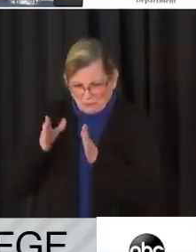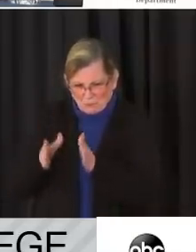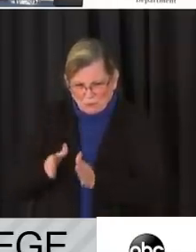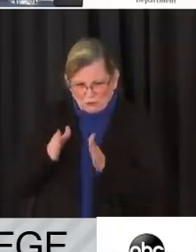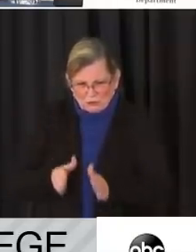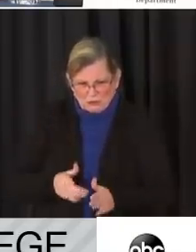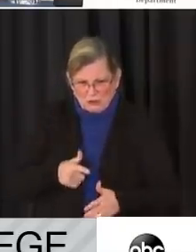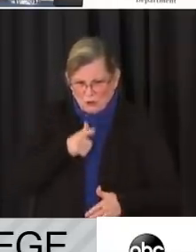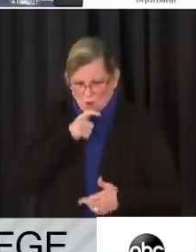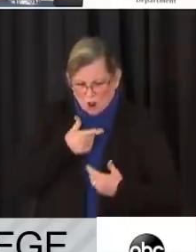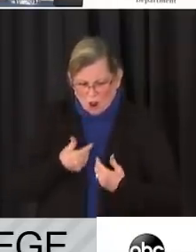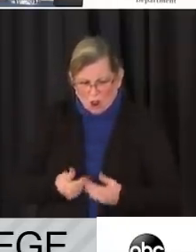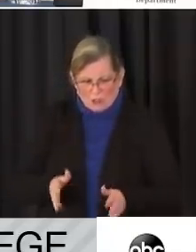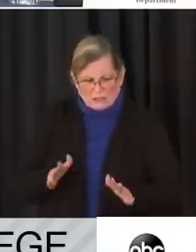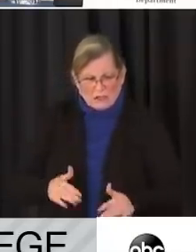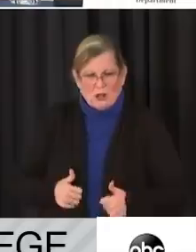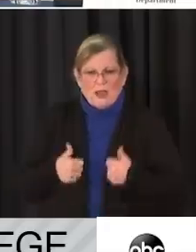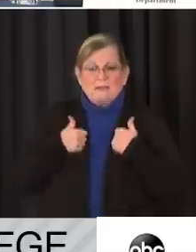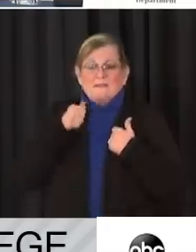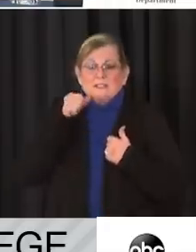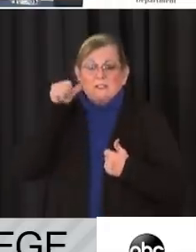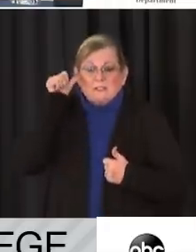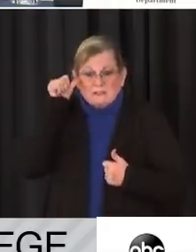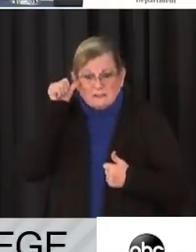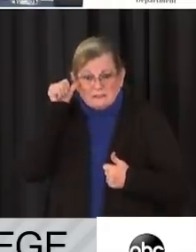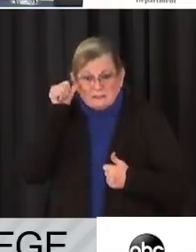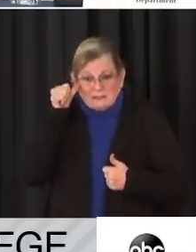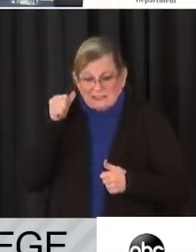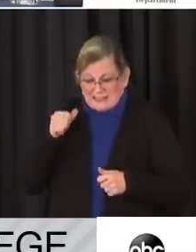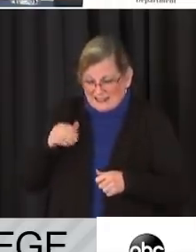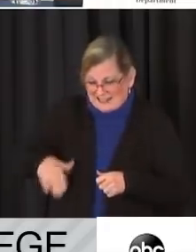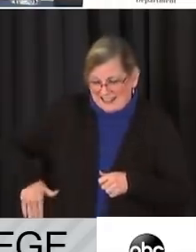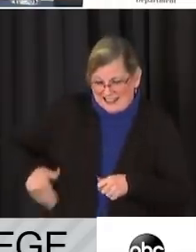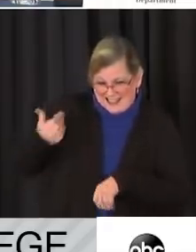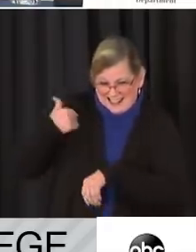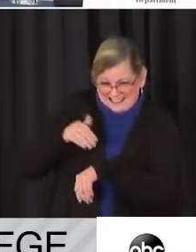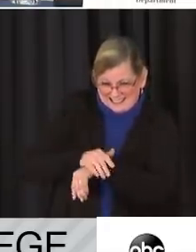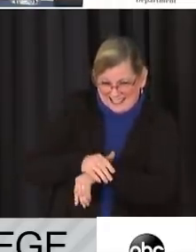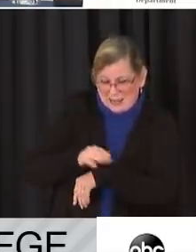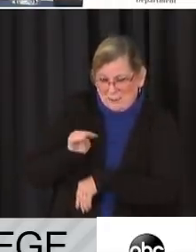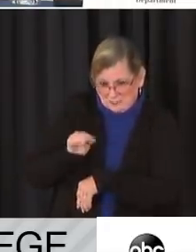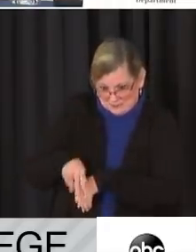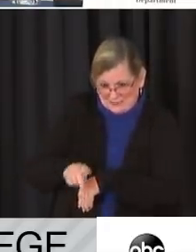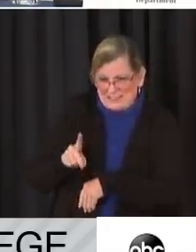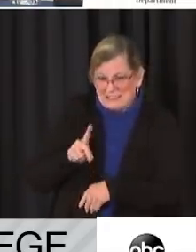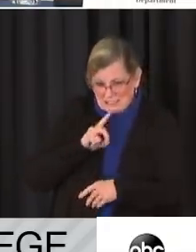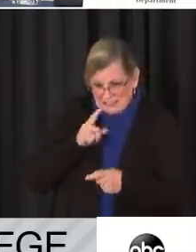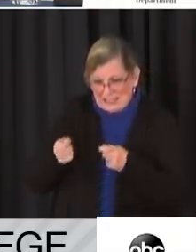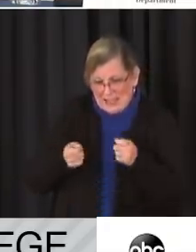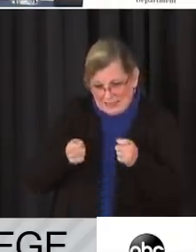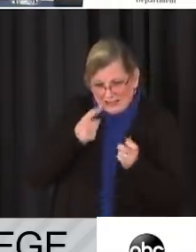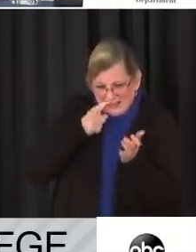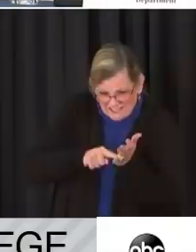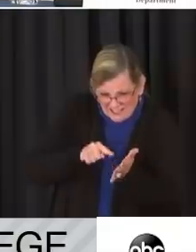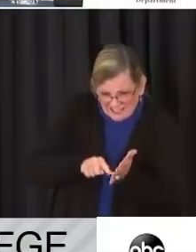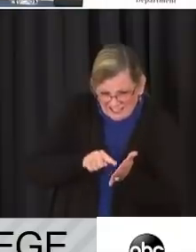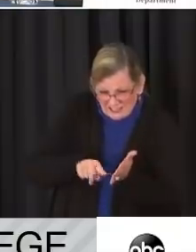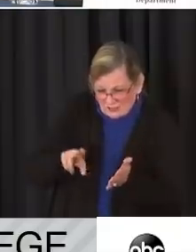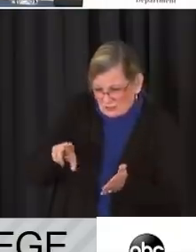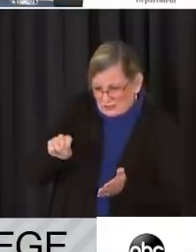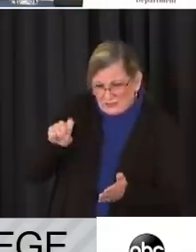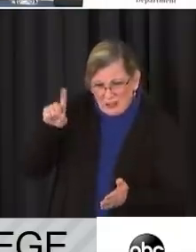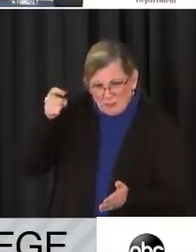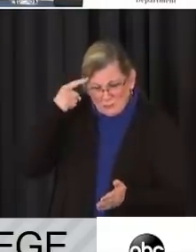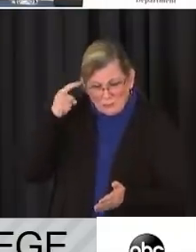the persons that lost their lives yesterday. As I mentioned late yesterday, the Metropolitan Police Department is handling the investigation of the U.S.